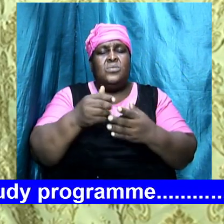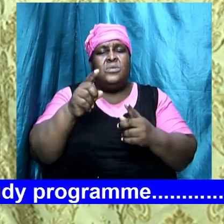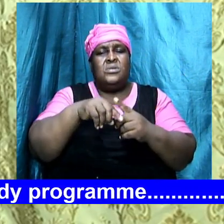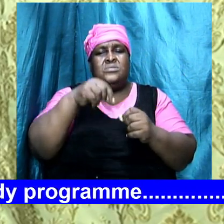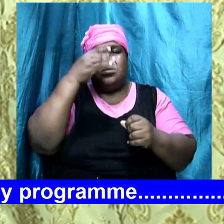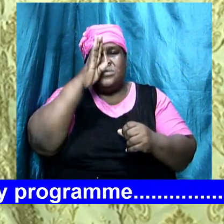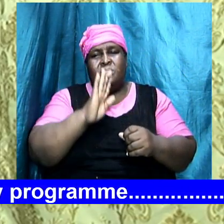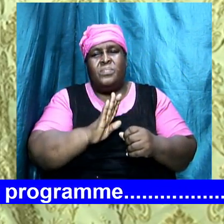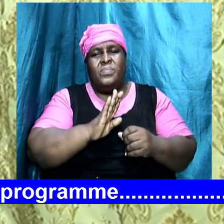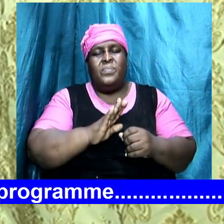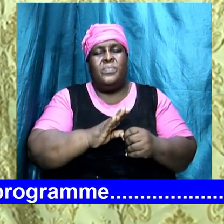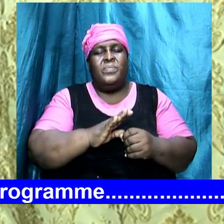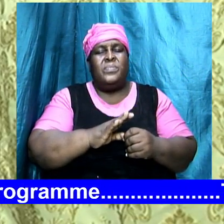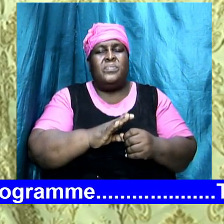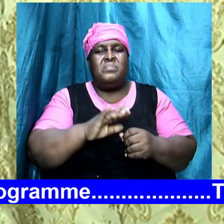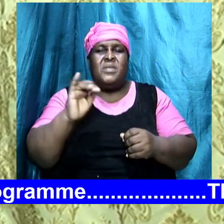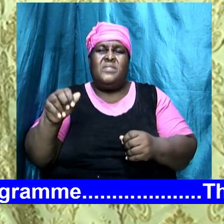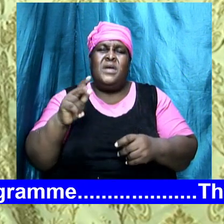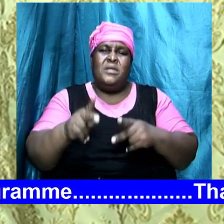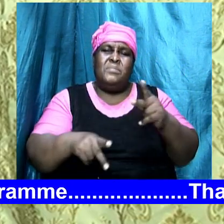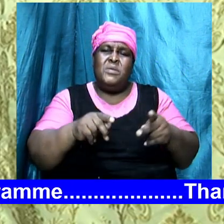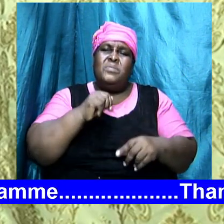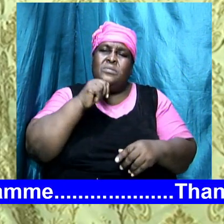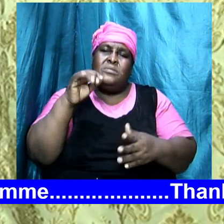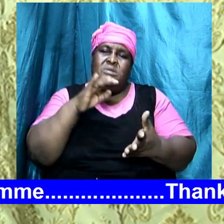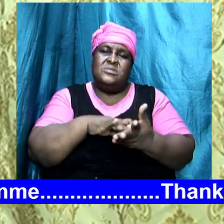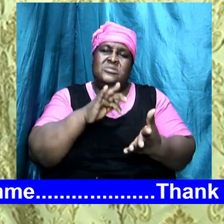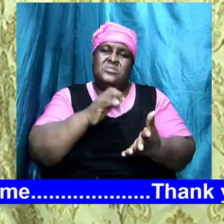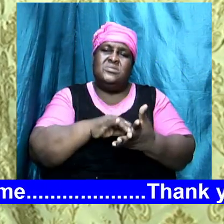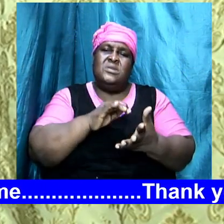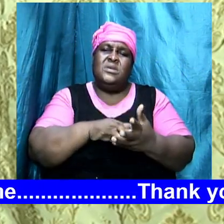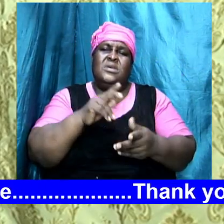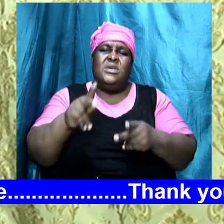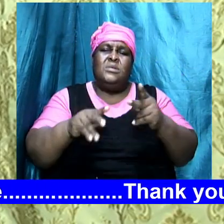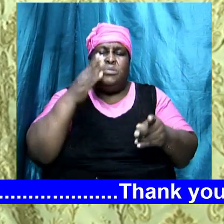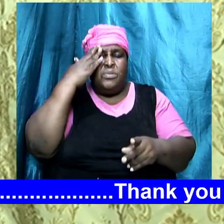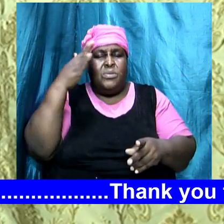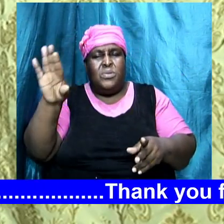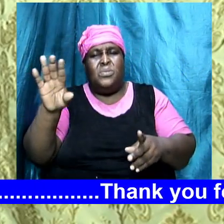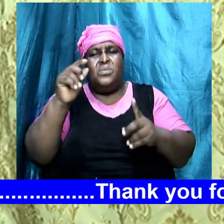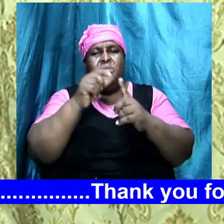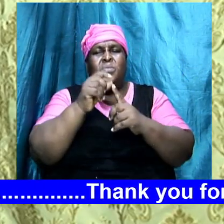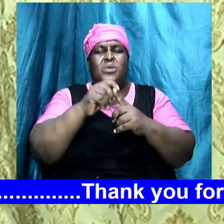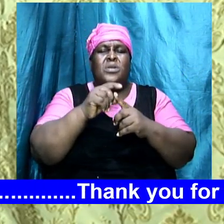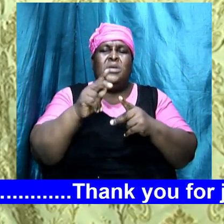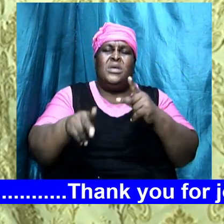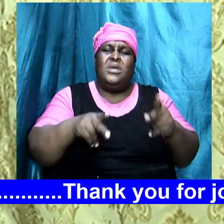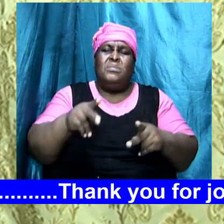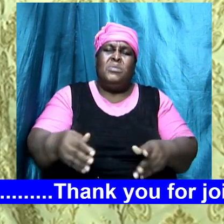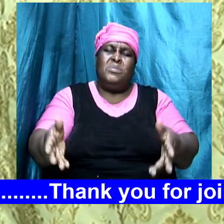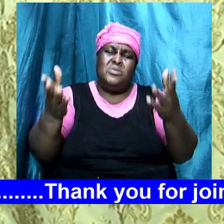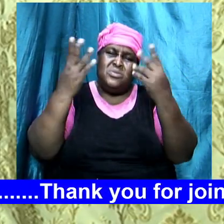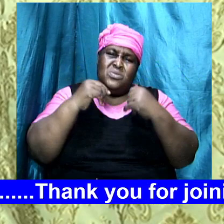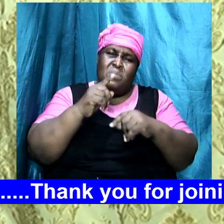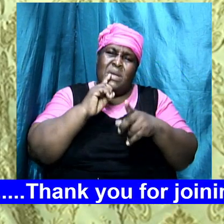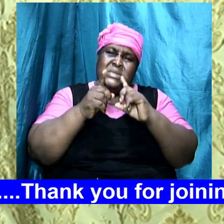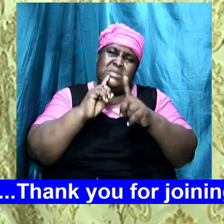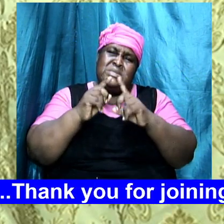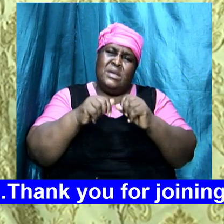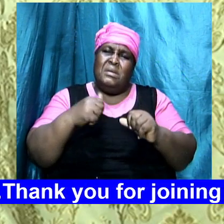time that people are not studying people don't know the word and people just come and talk anything